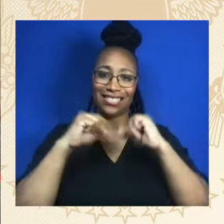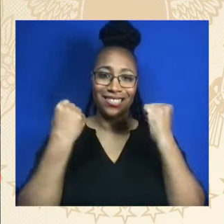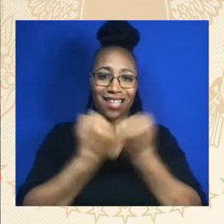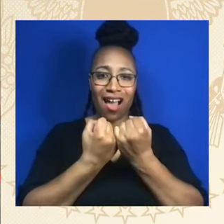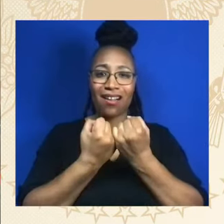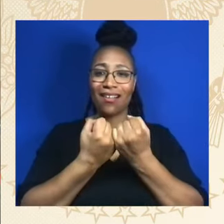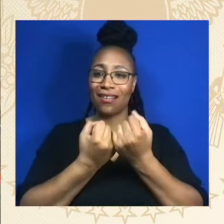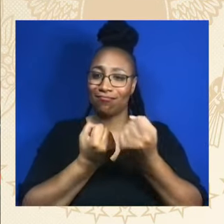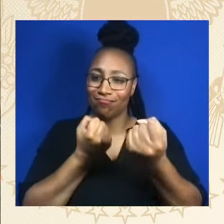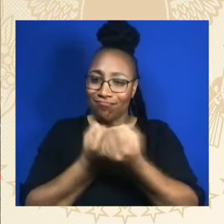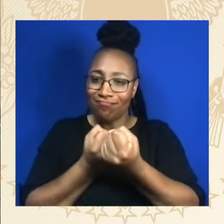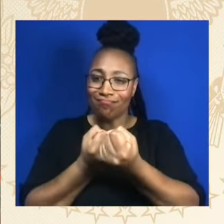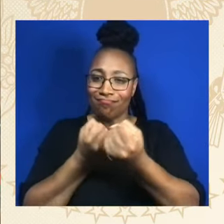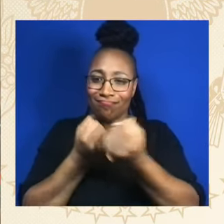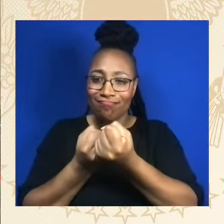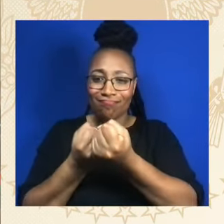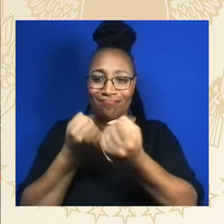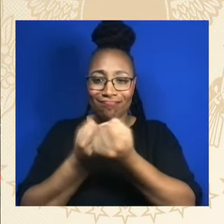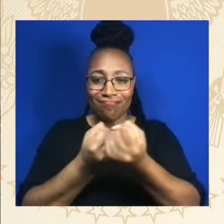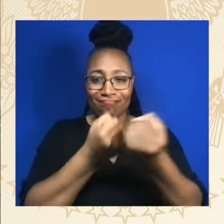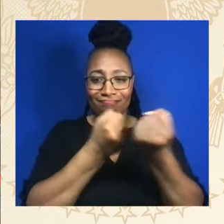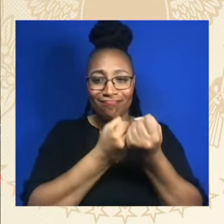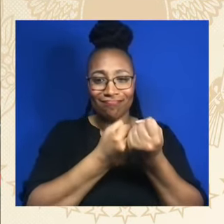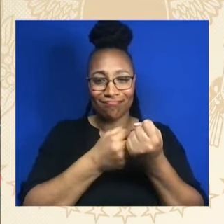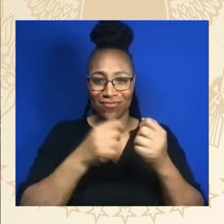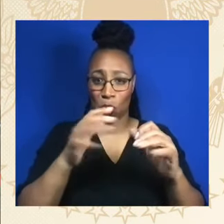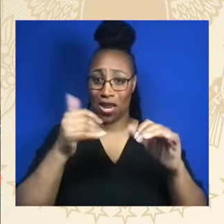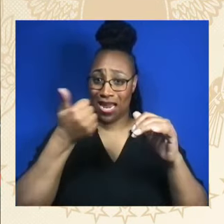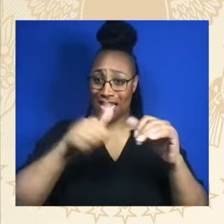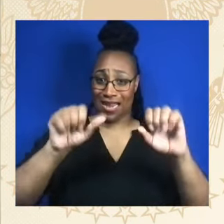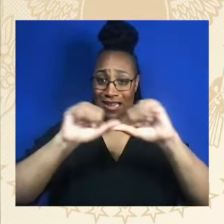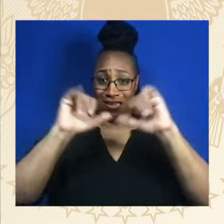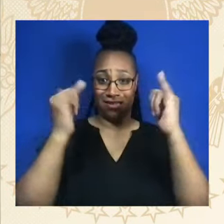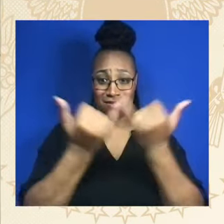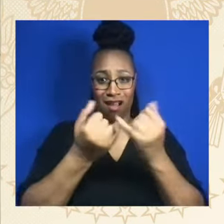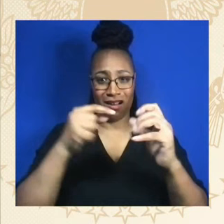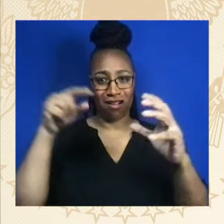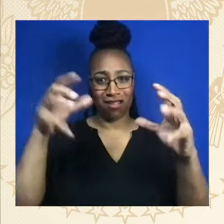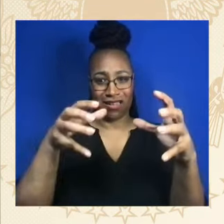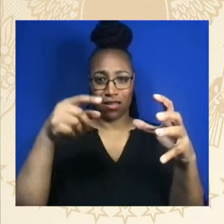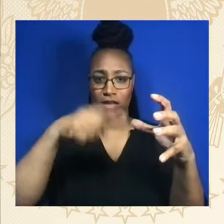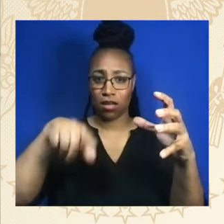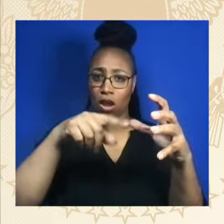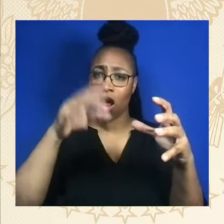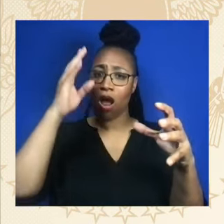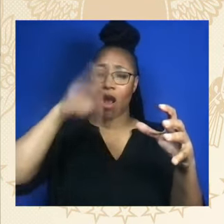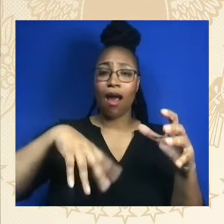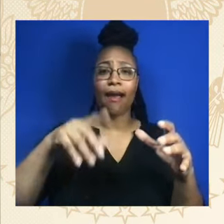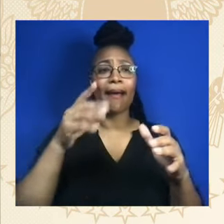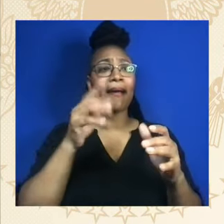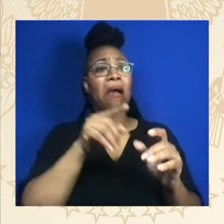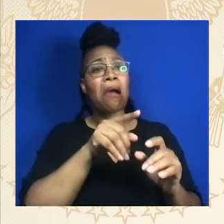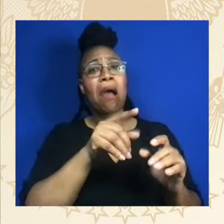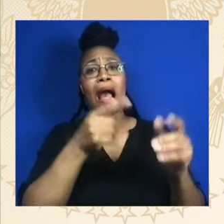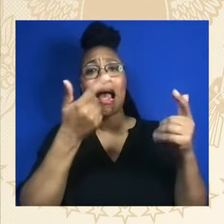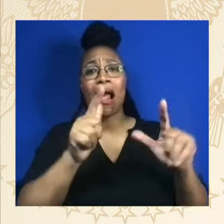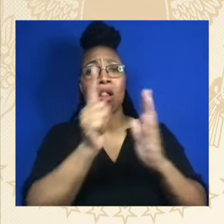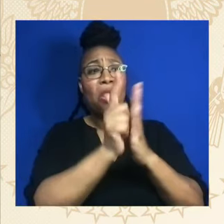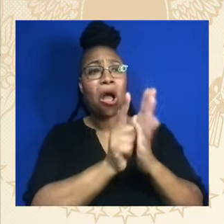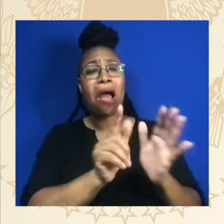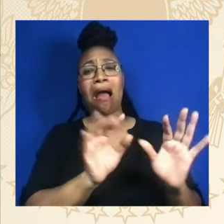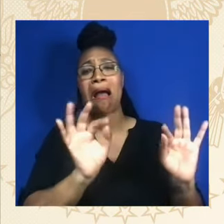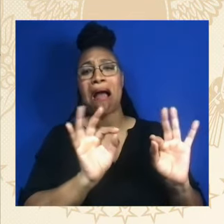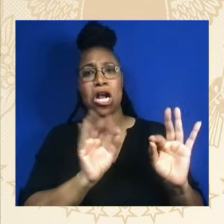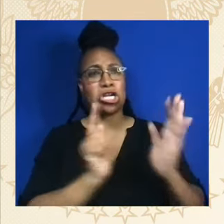people don't think is going to be very consequential, but it is the people there. Legislation to cap the cost of phone calls in prisons, that